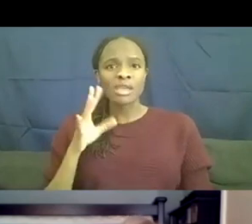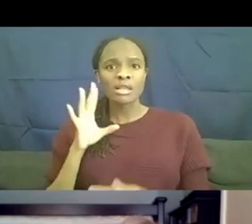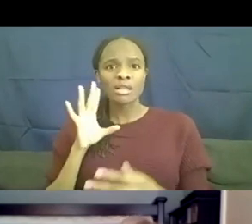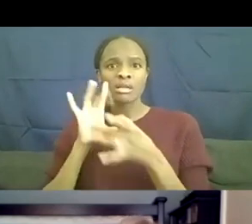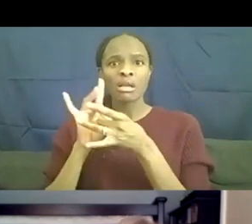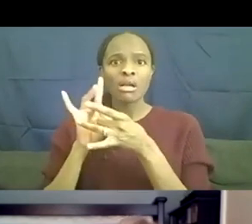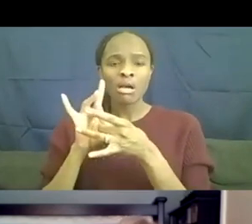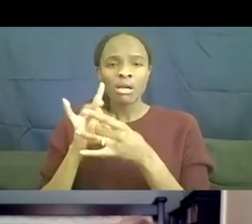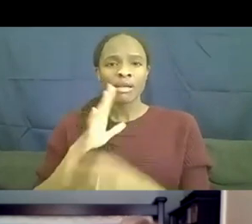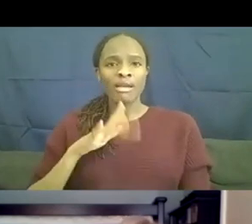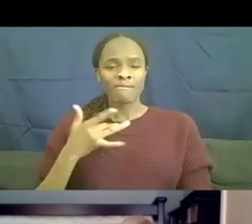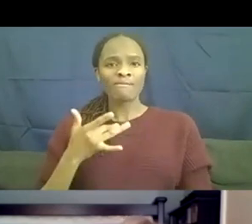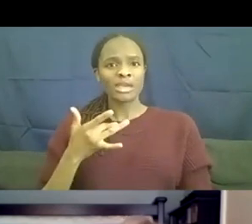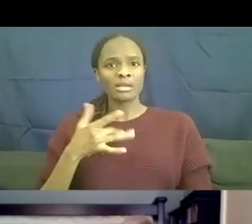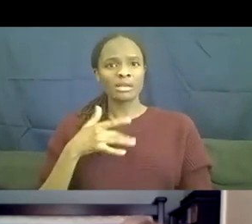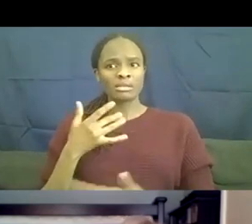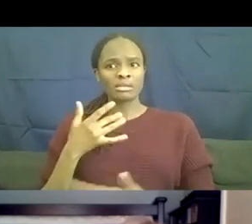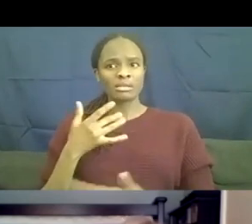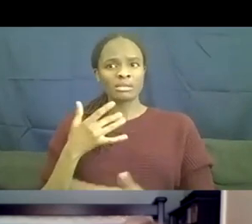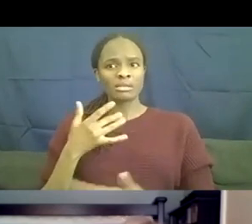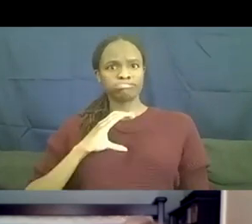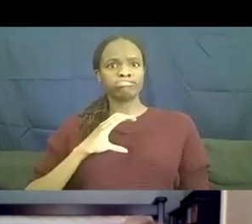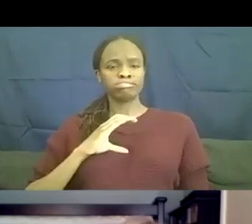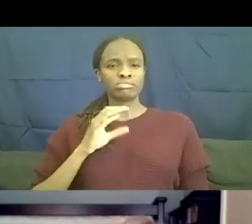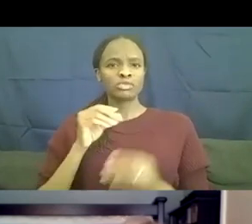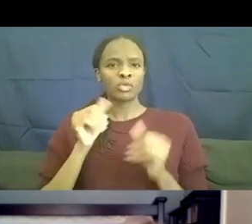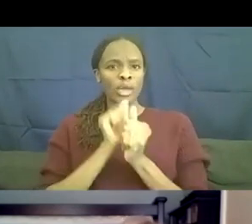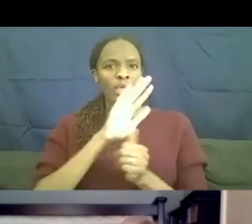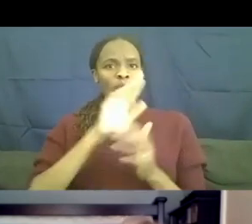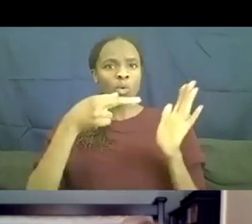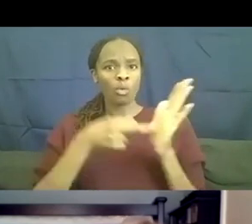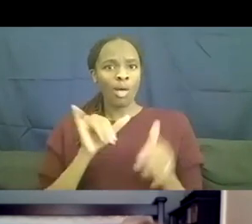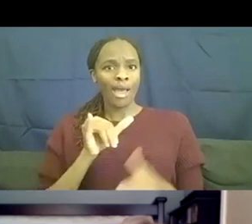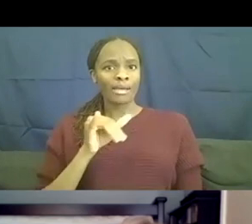in their roles as parents. Yeah. Um,